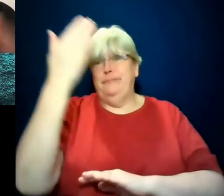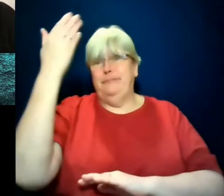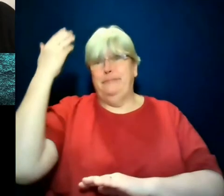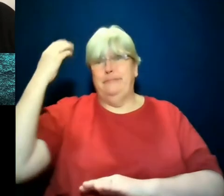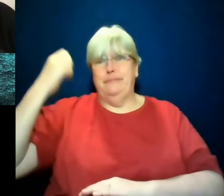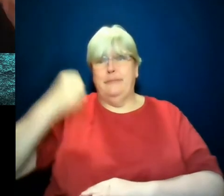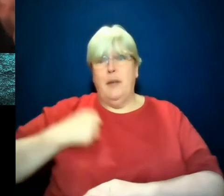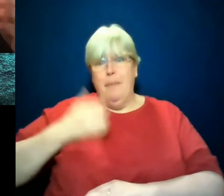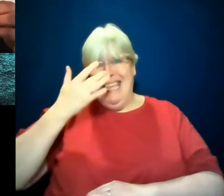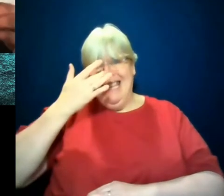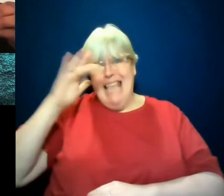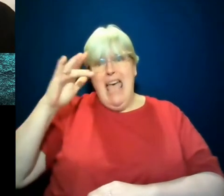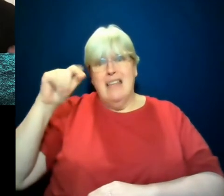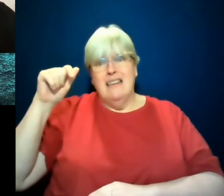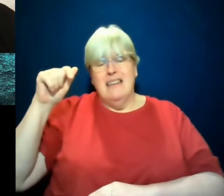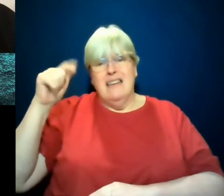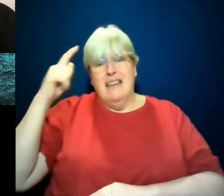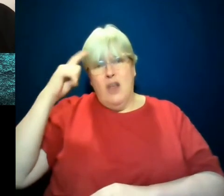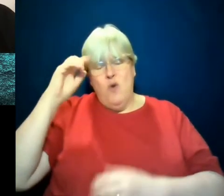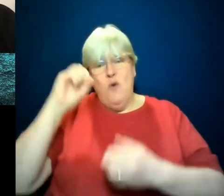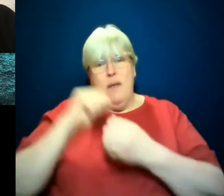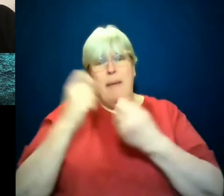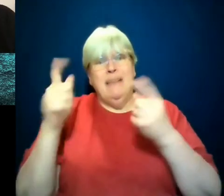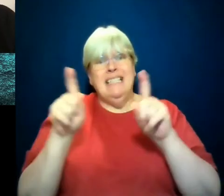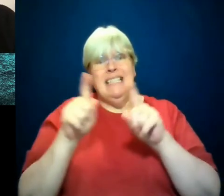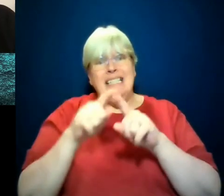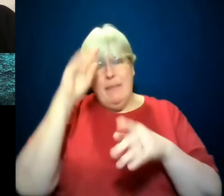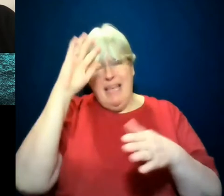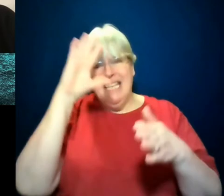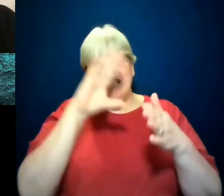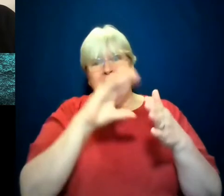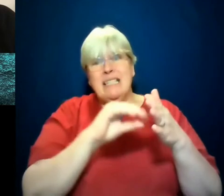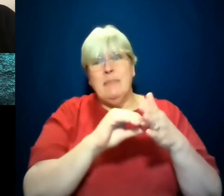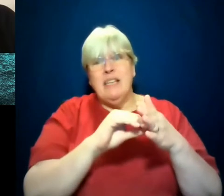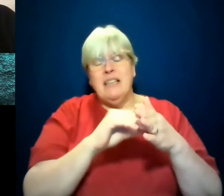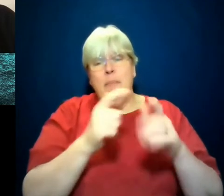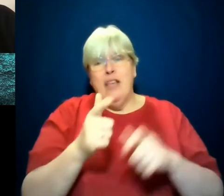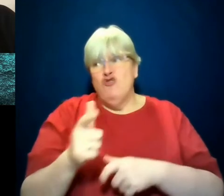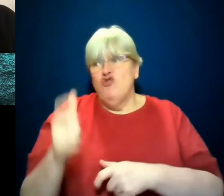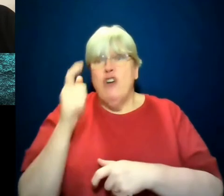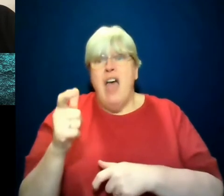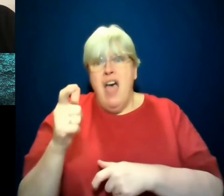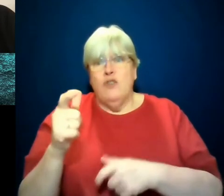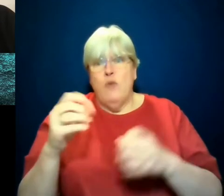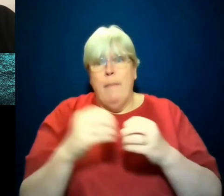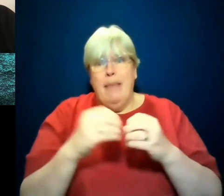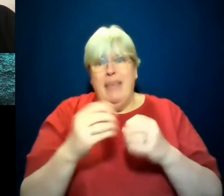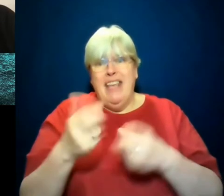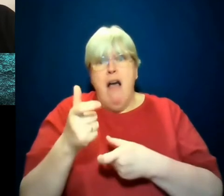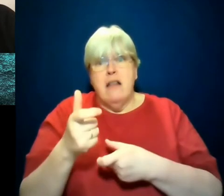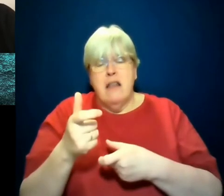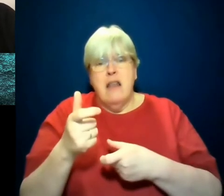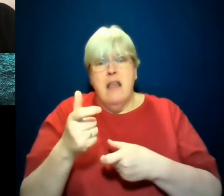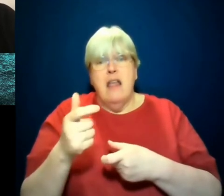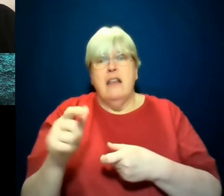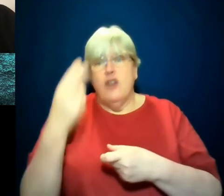how this deep trauma happened. I have been actually shot with a BB gun and called the N-word by another 10 year old boy.